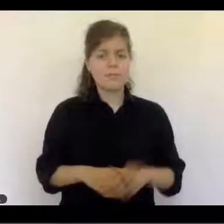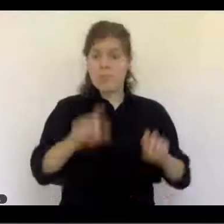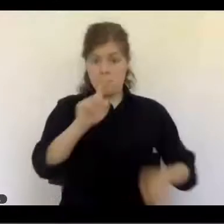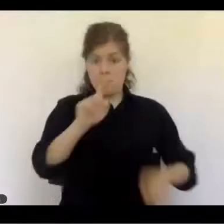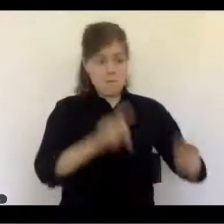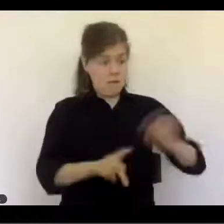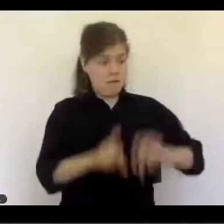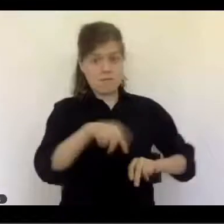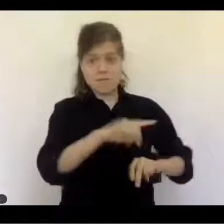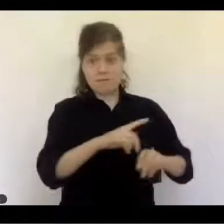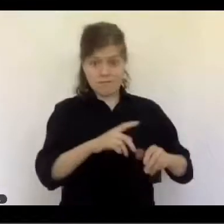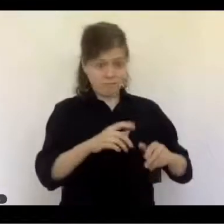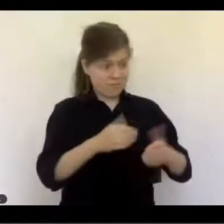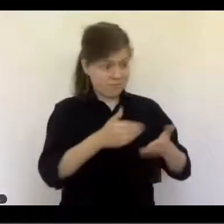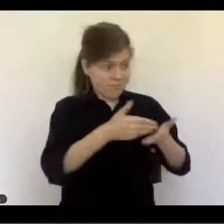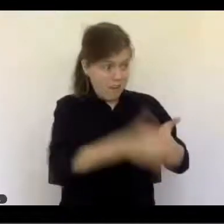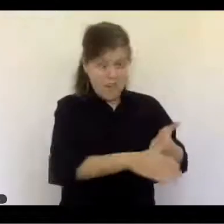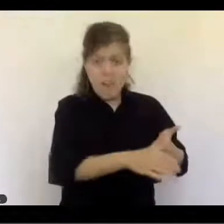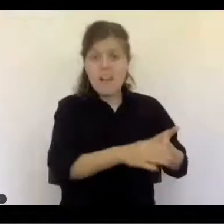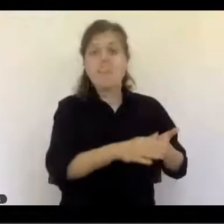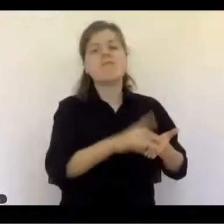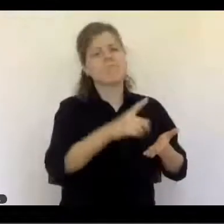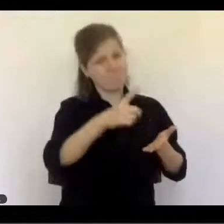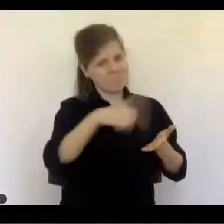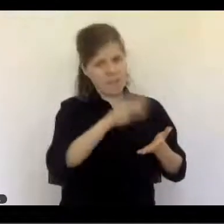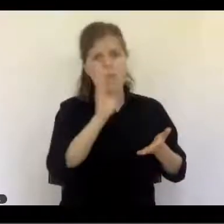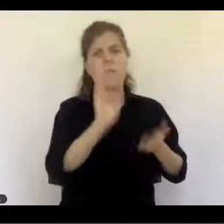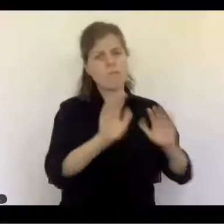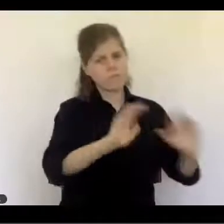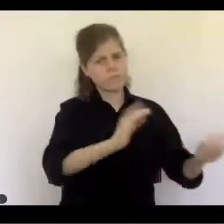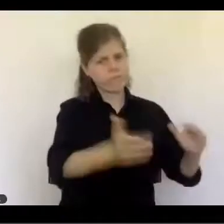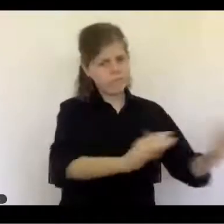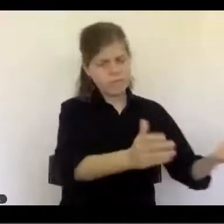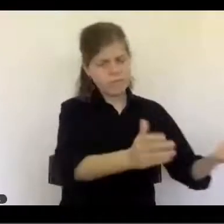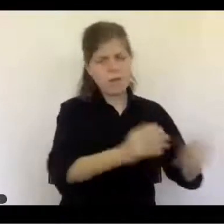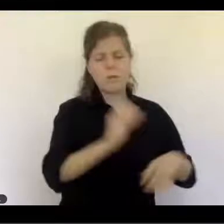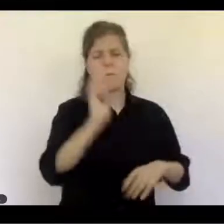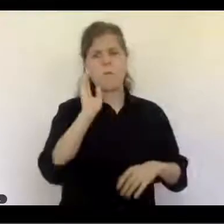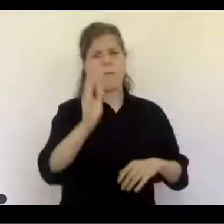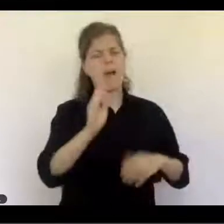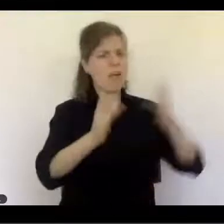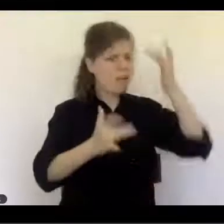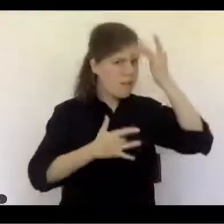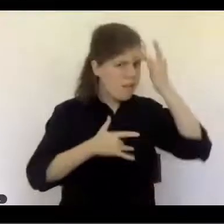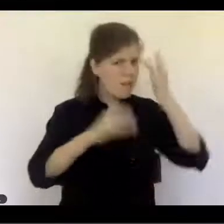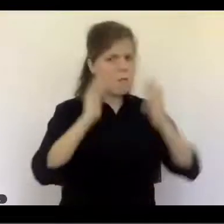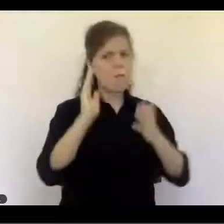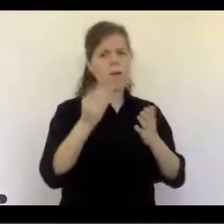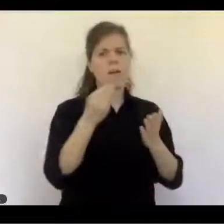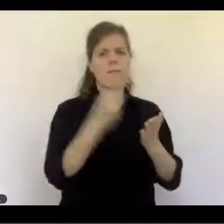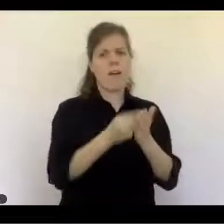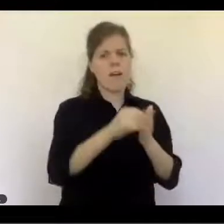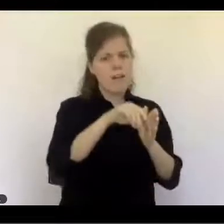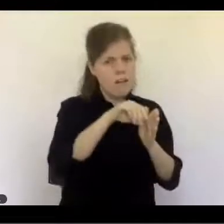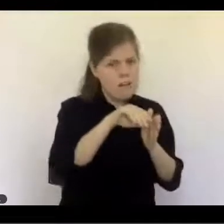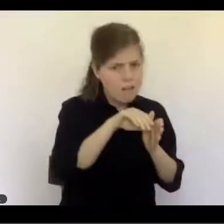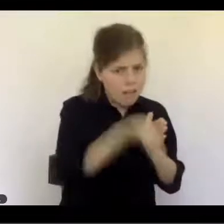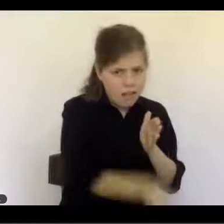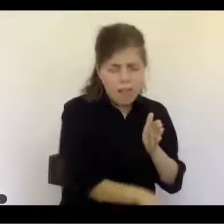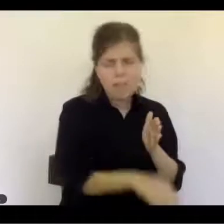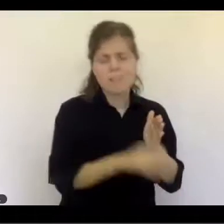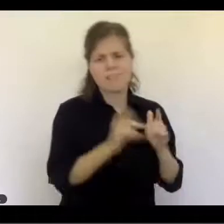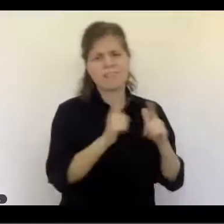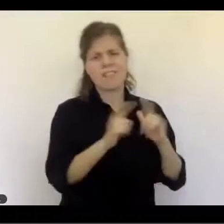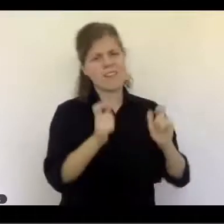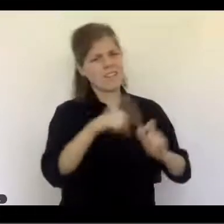to suffer and feel the loss in a deeper way. Why should we know this? Because it's happened before. This is not the first